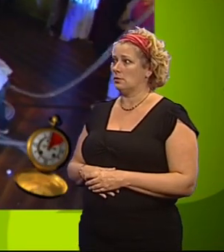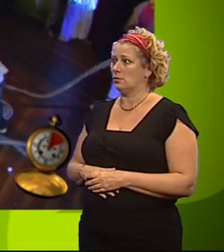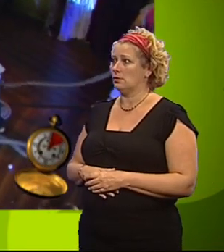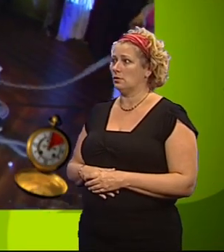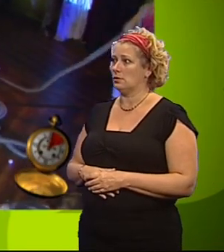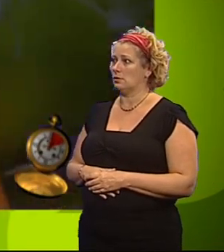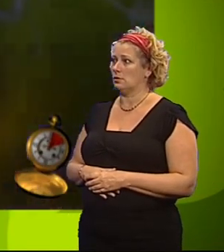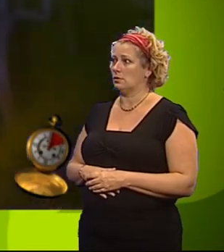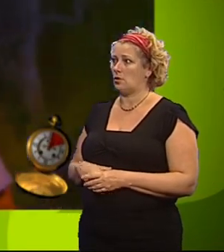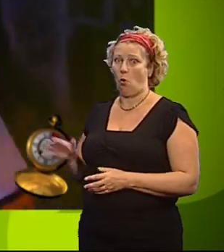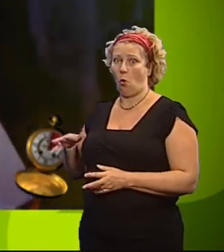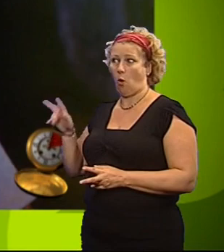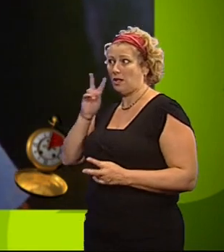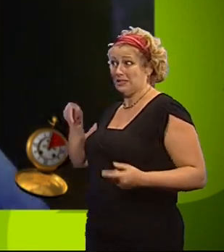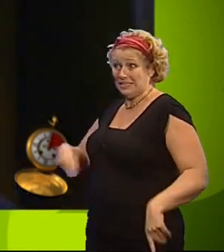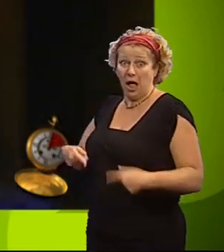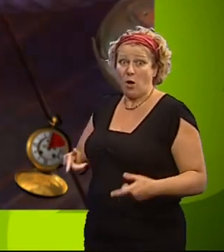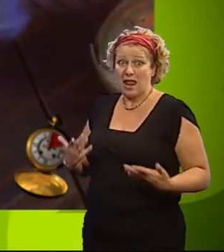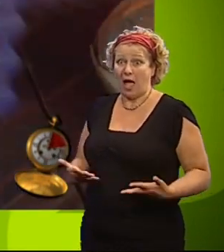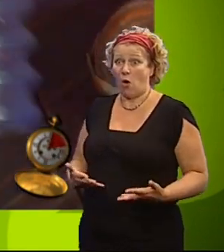They've all got their backs turned. Go!